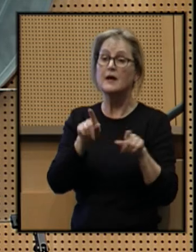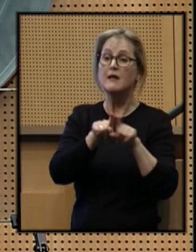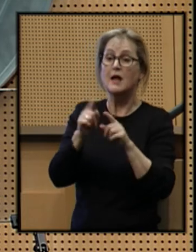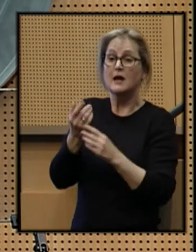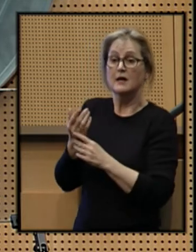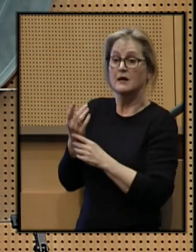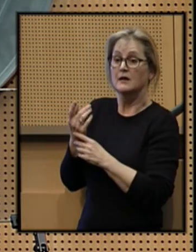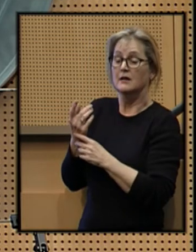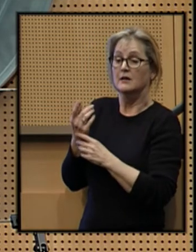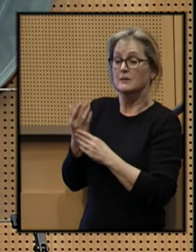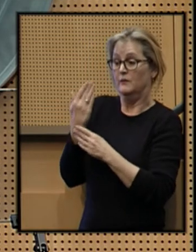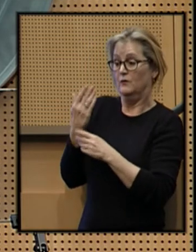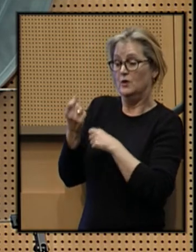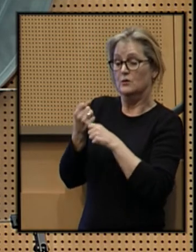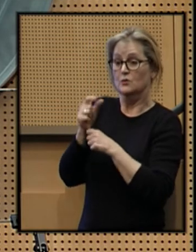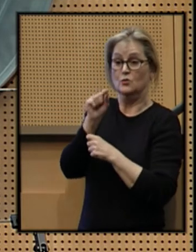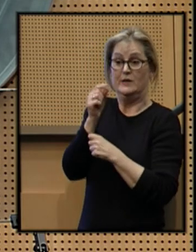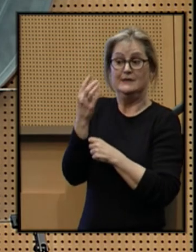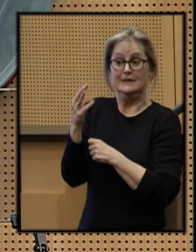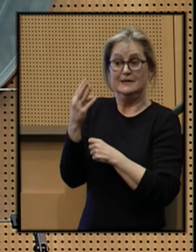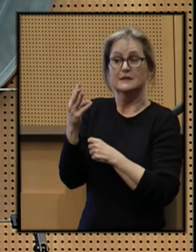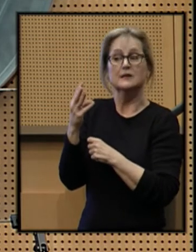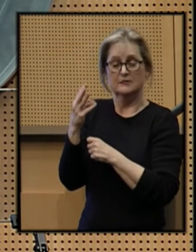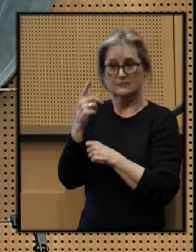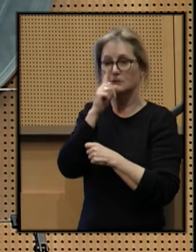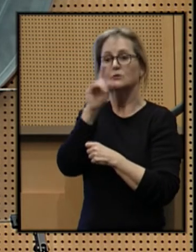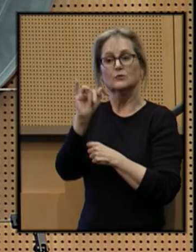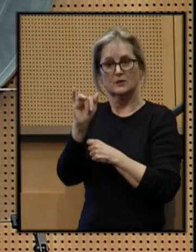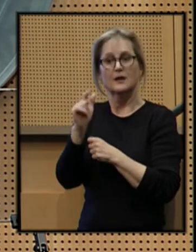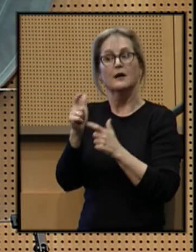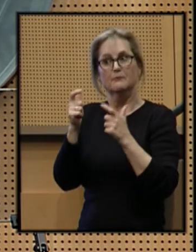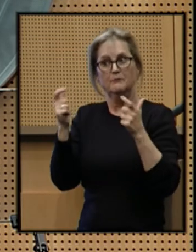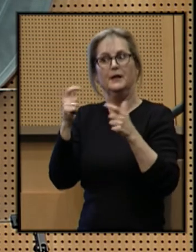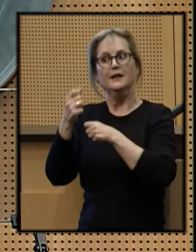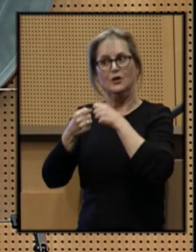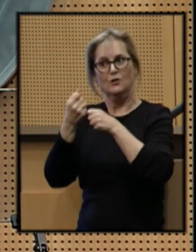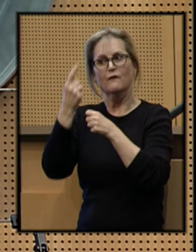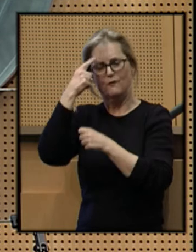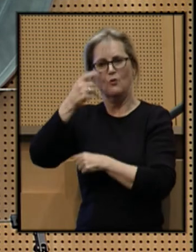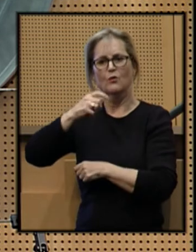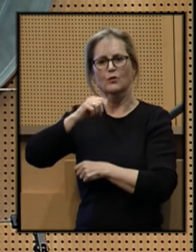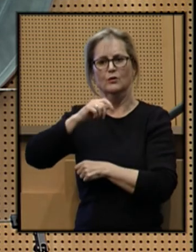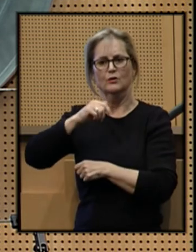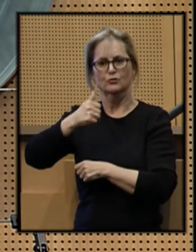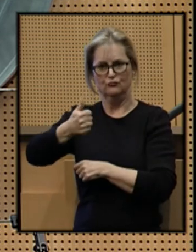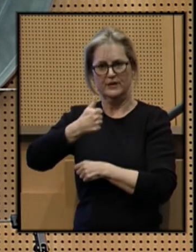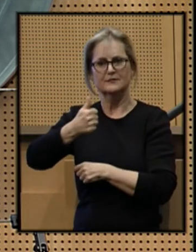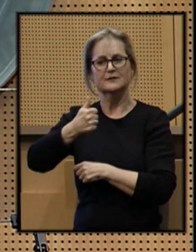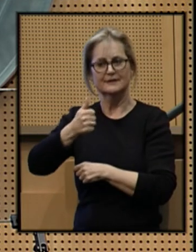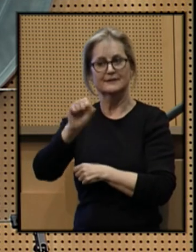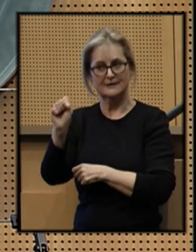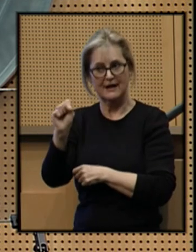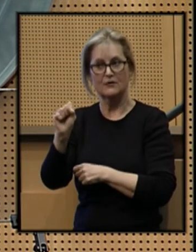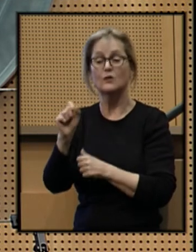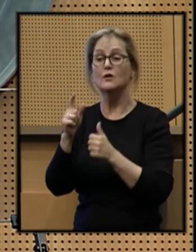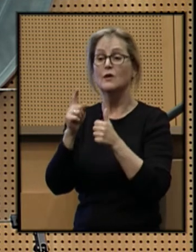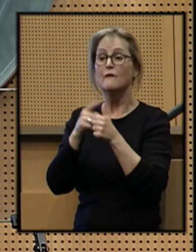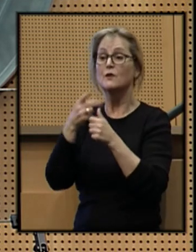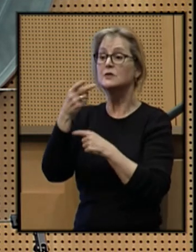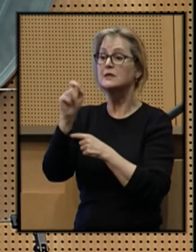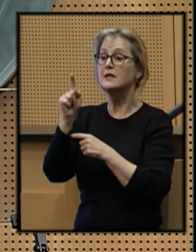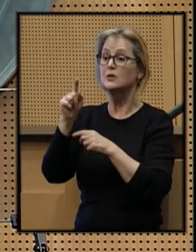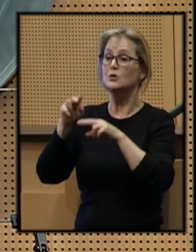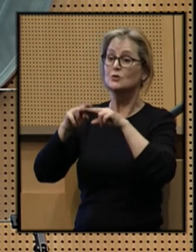previous year, 2016 is shaping up to be a big year for transit in Seattle. The First Hill